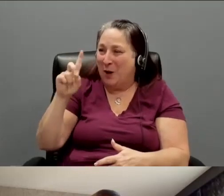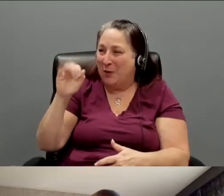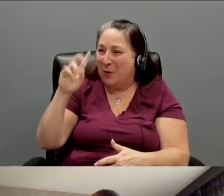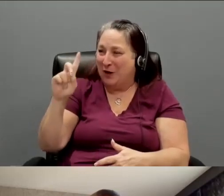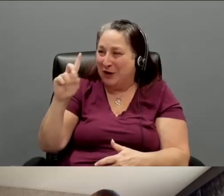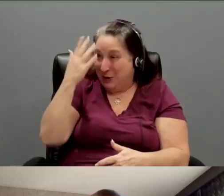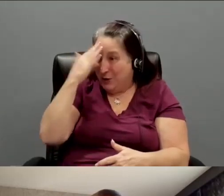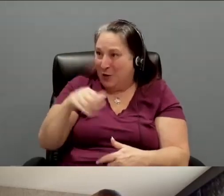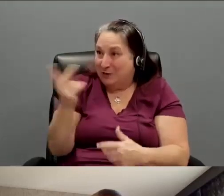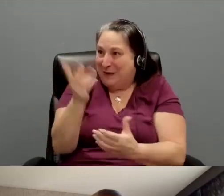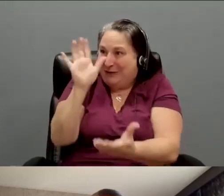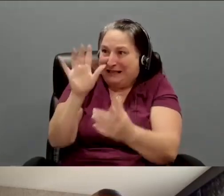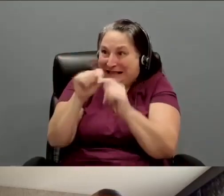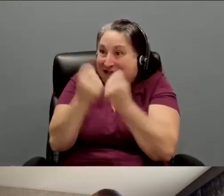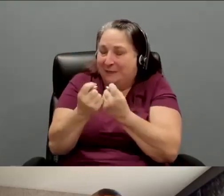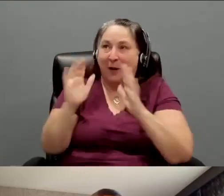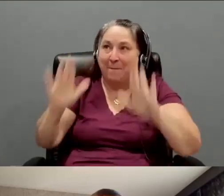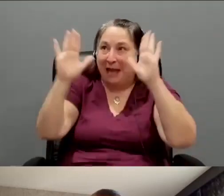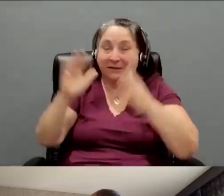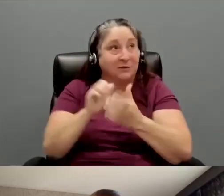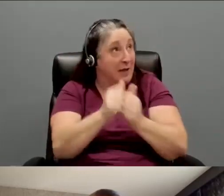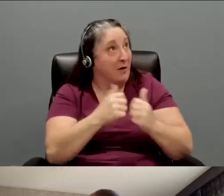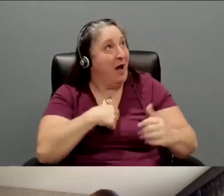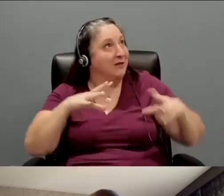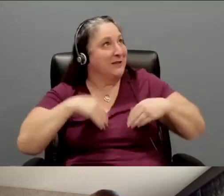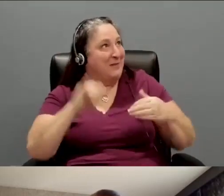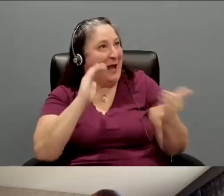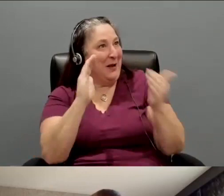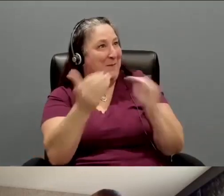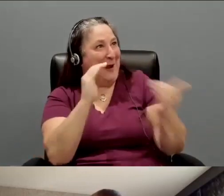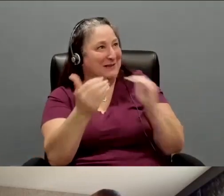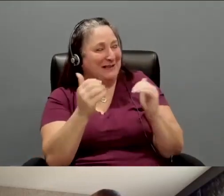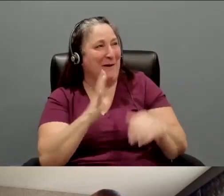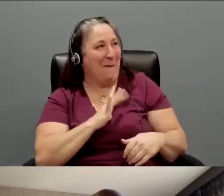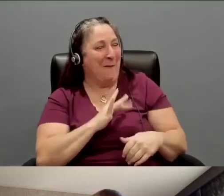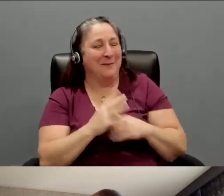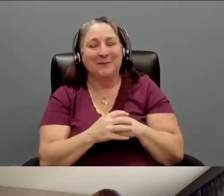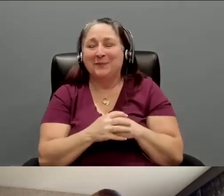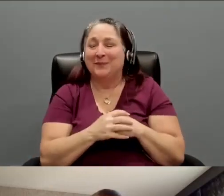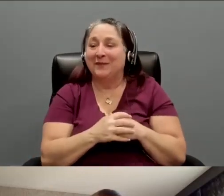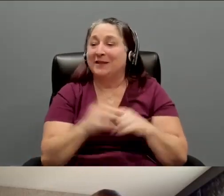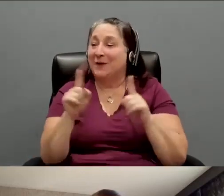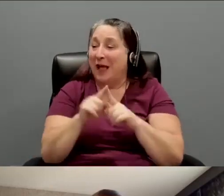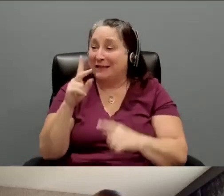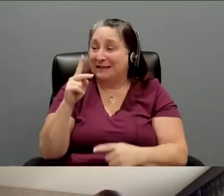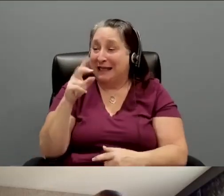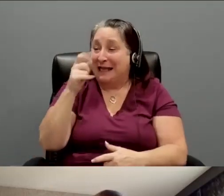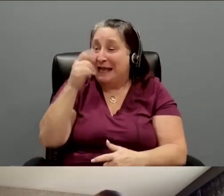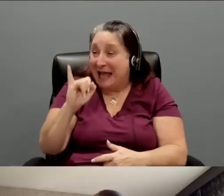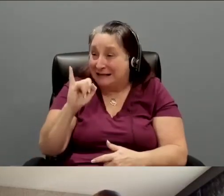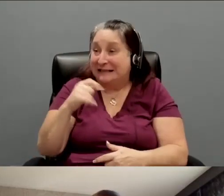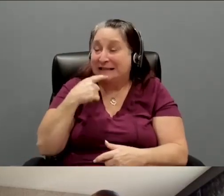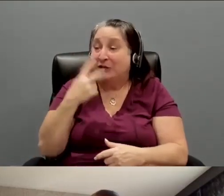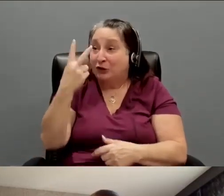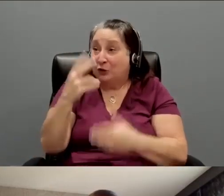that are so amazing together. I'll take that comparison. Yeah. As, as Kelly said, we do have the two main